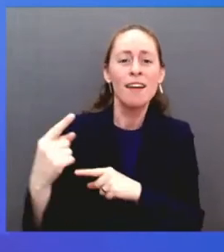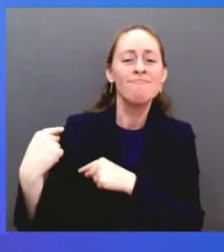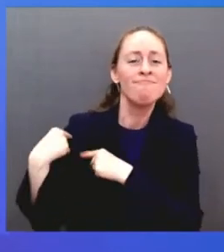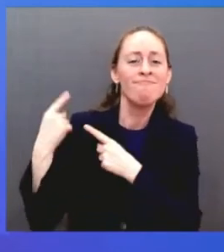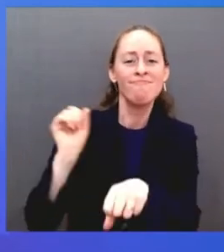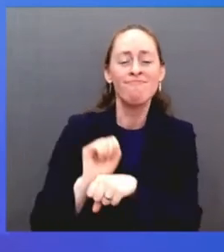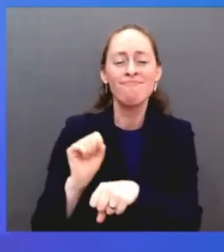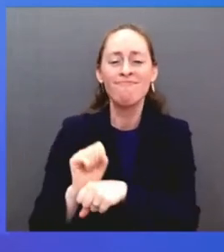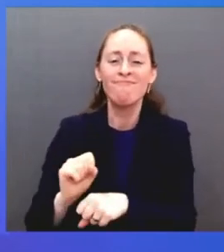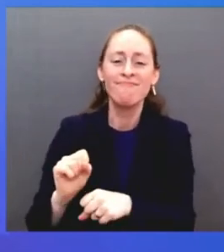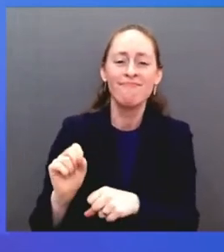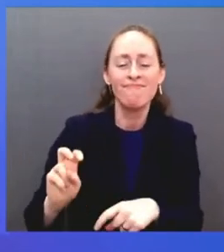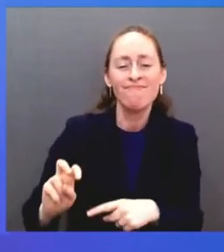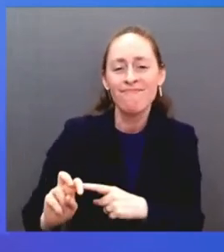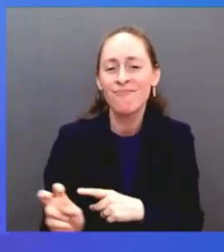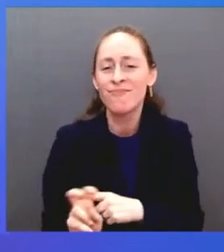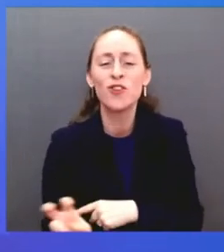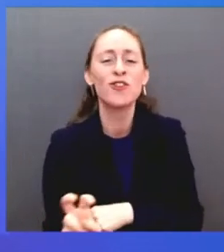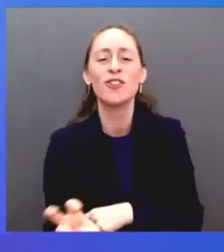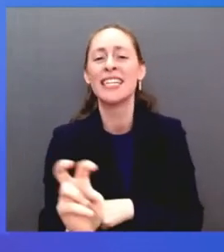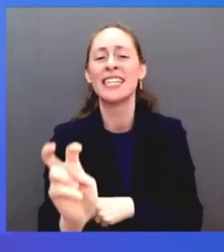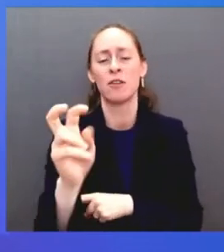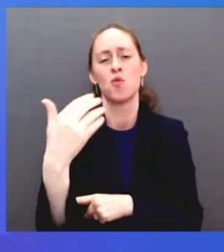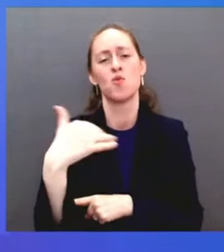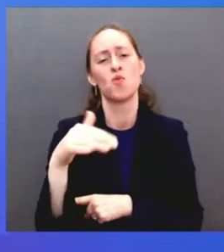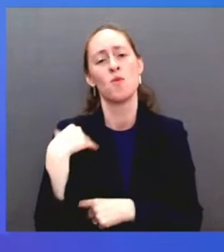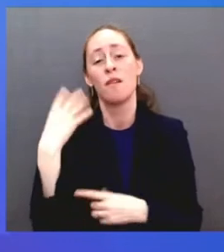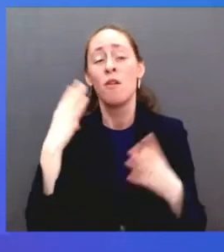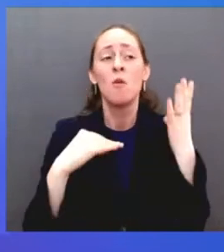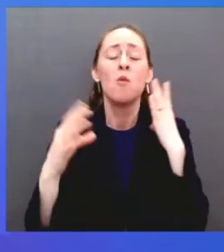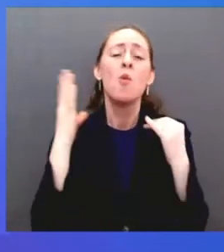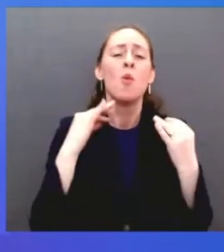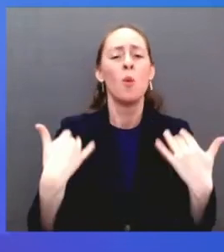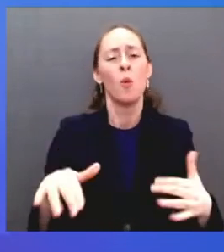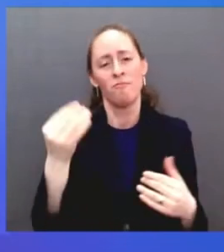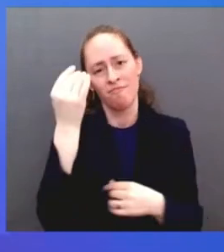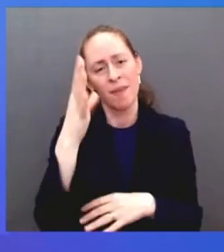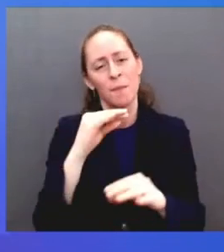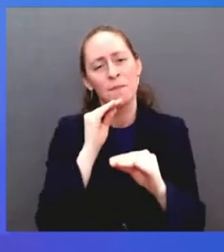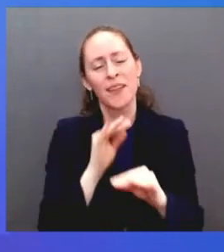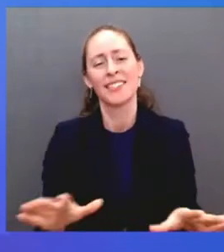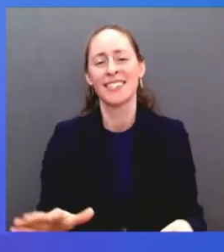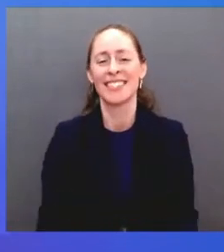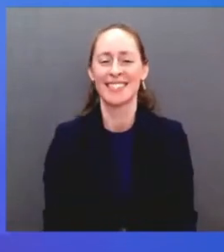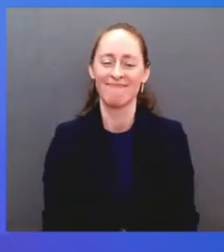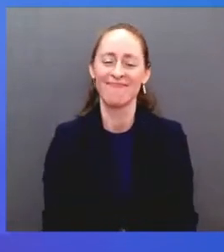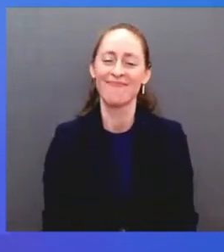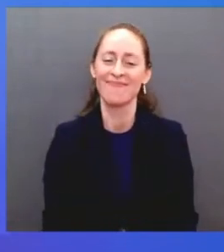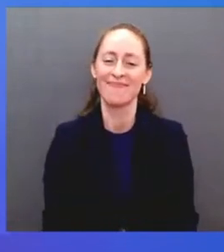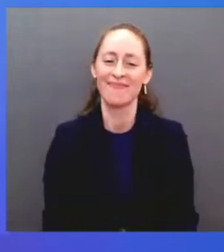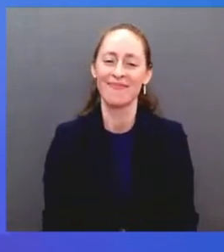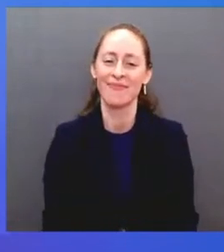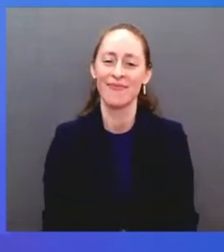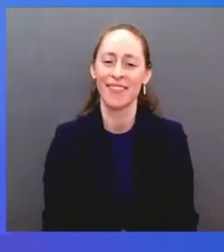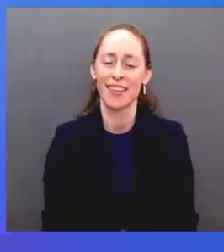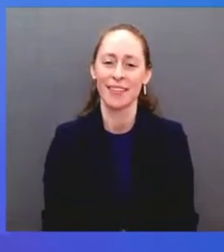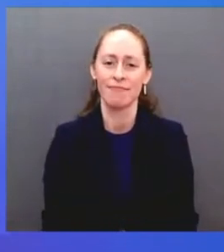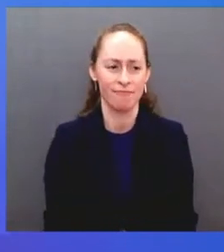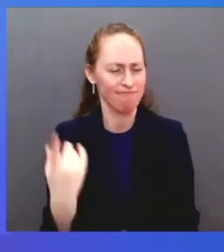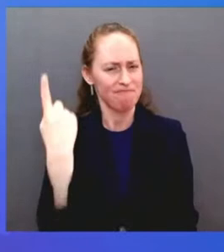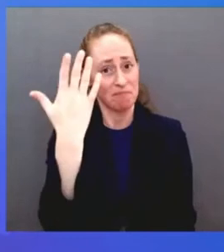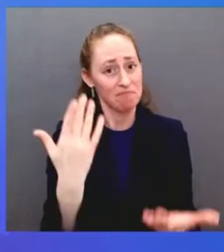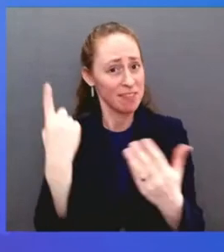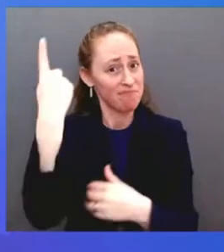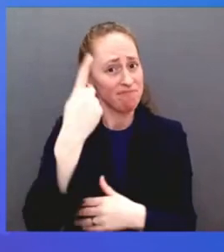I do know that one can only come this far by faith. Among my many